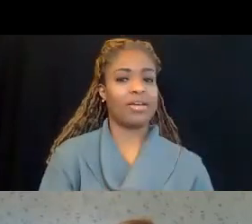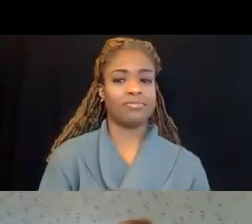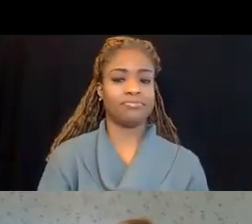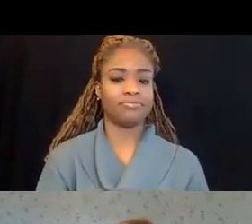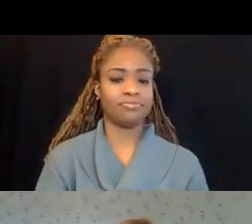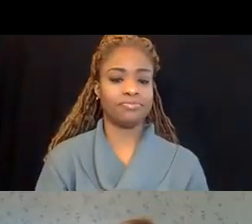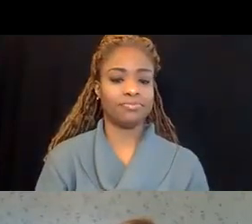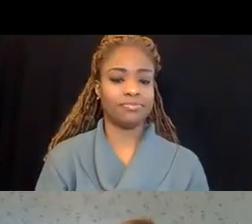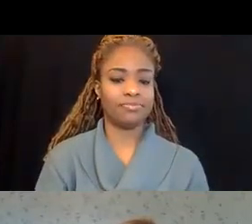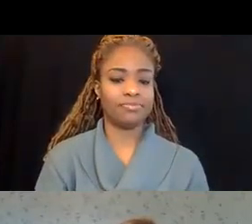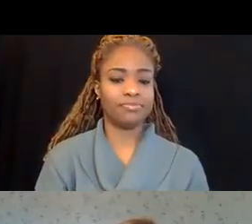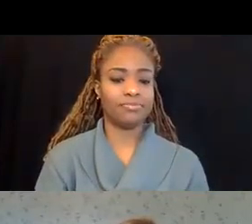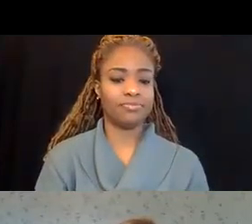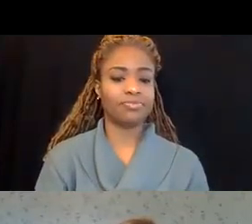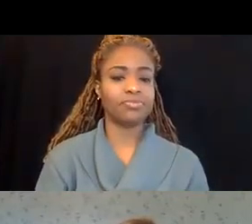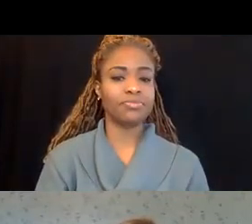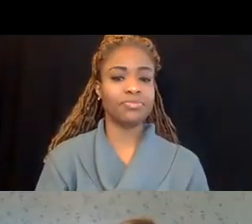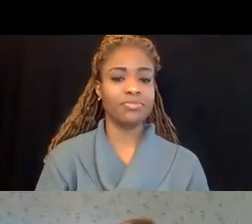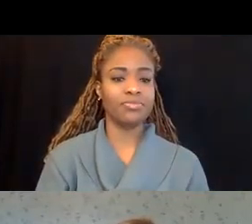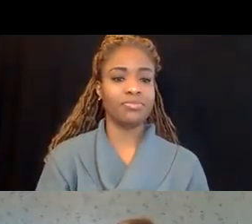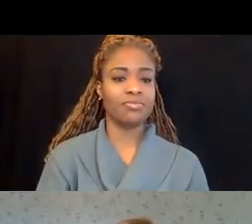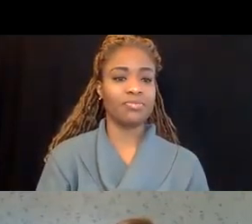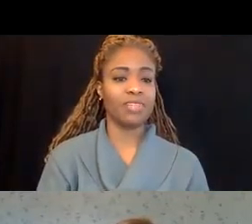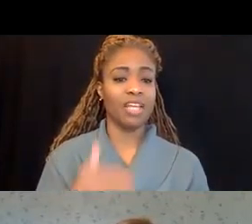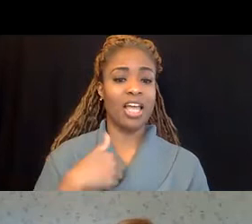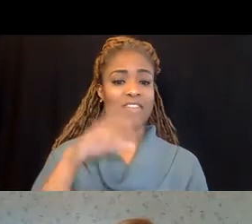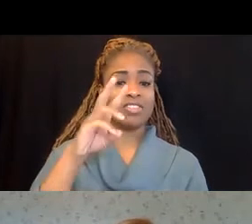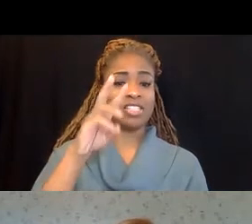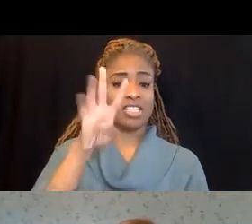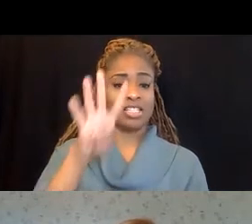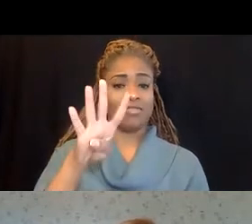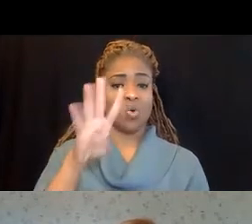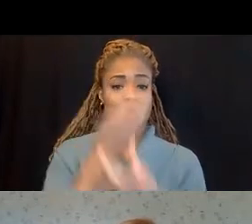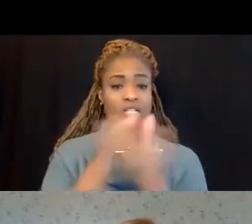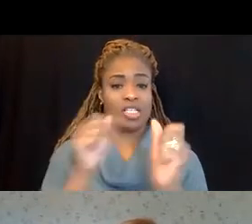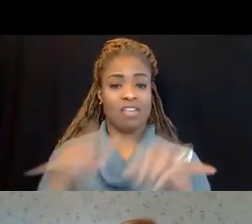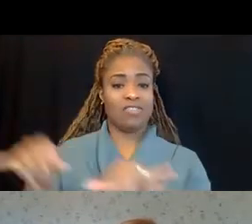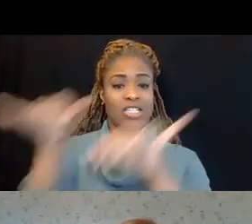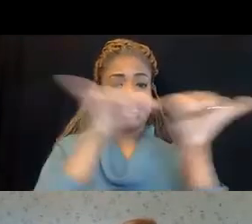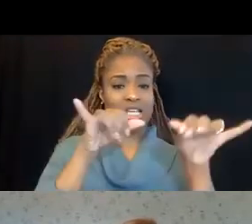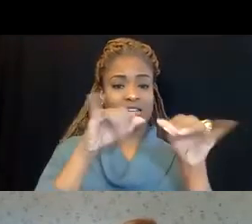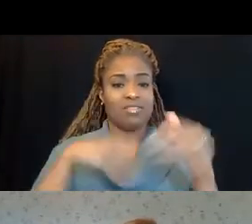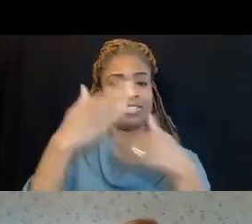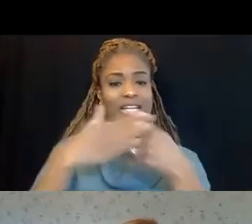So general industry has 64 safety standards. Next slide.